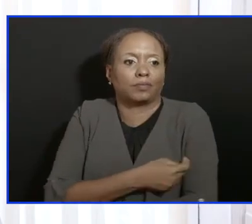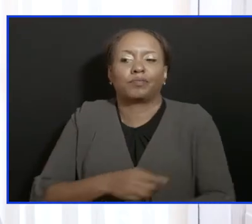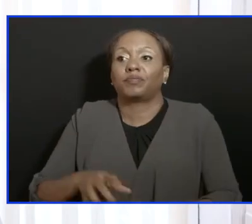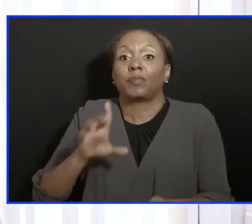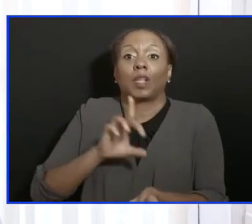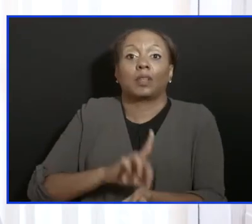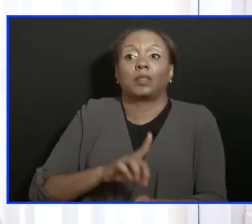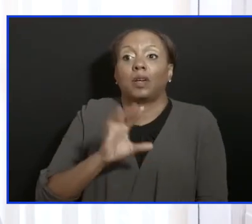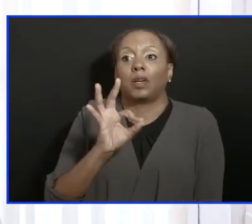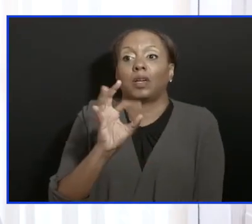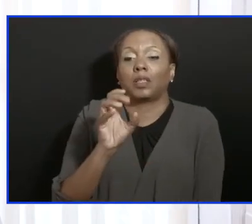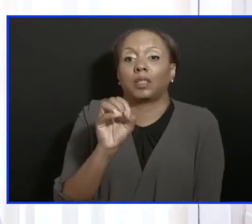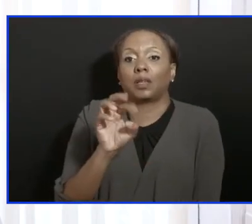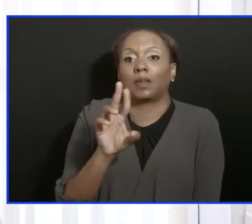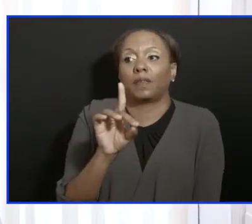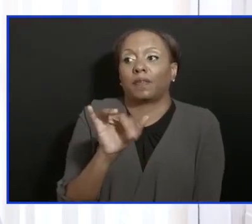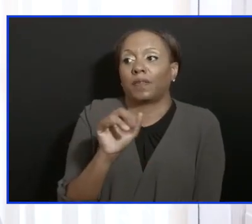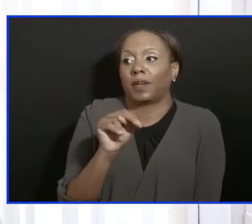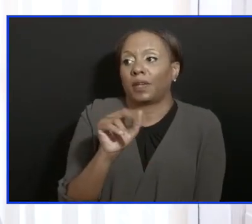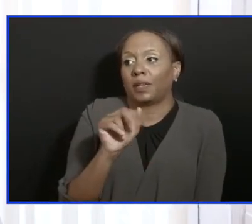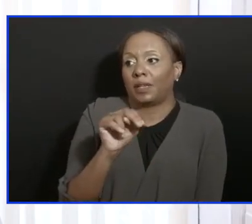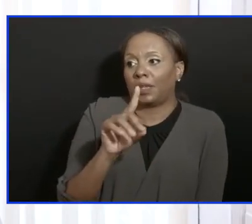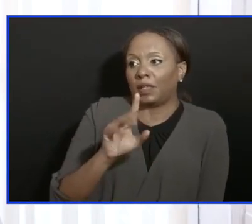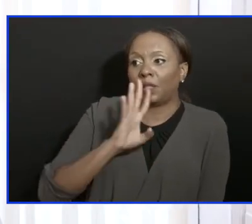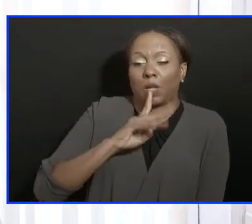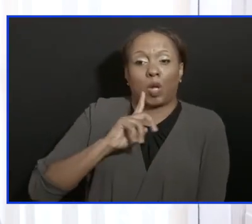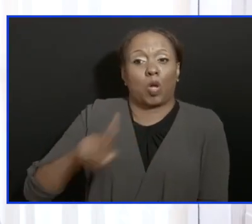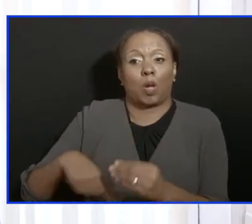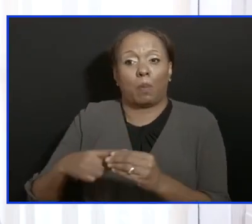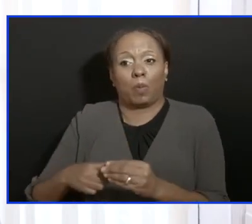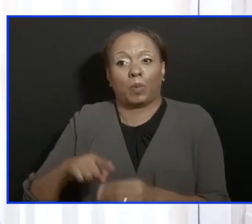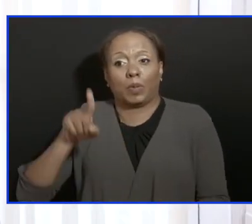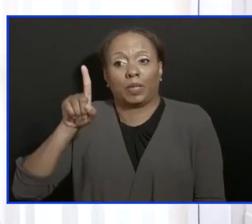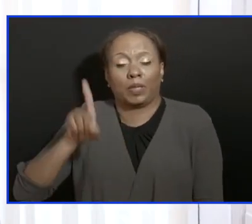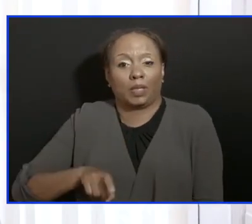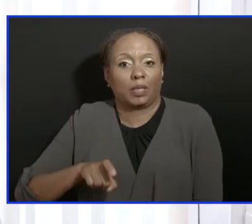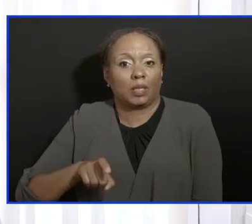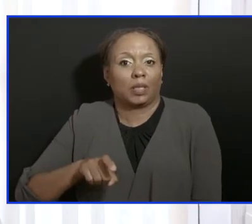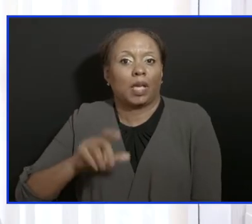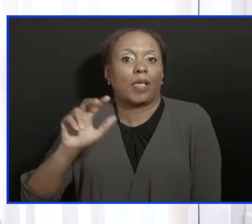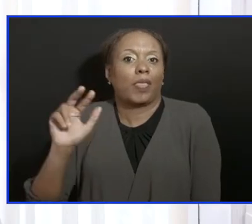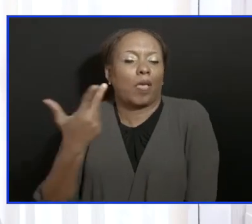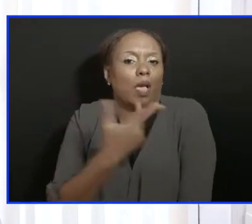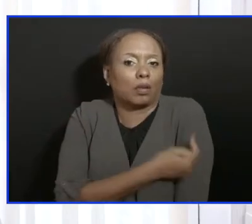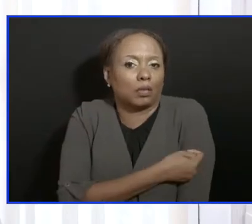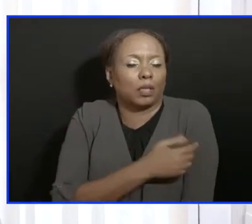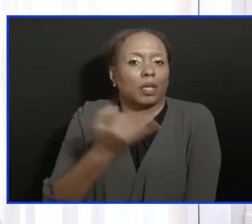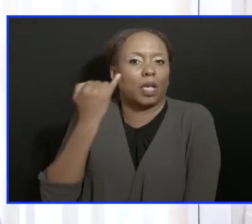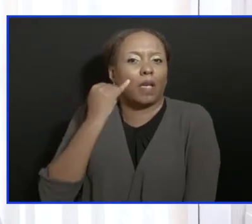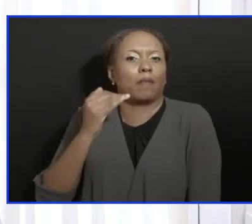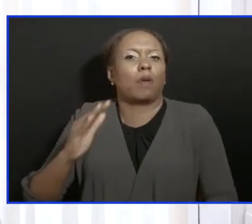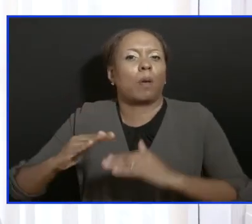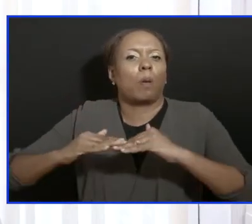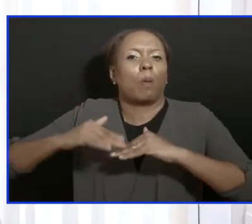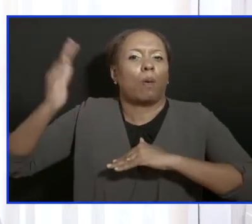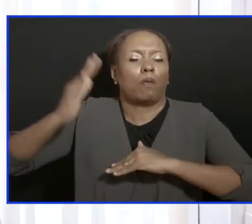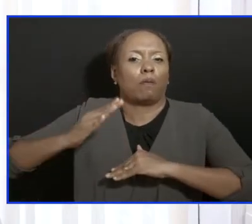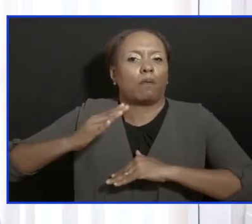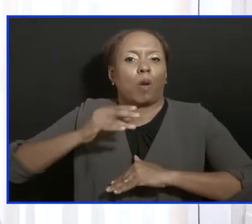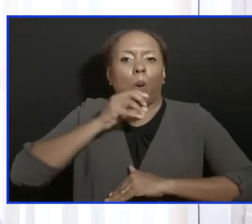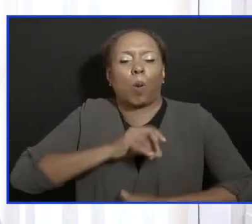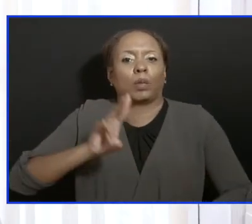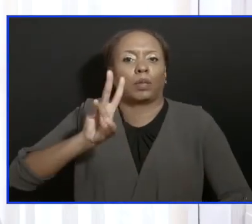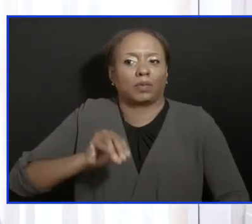started to address the country about the need for third doses for persons over 70, and for persons who are immunocompromised,